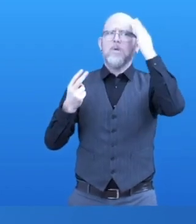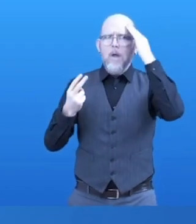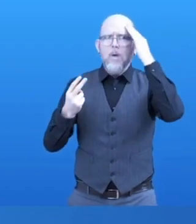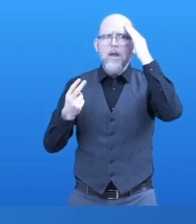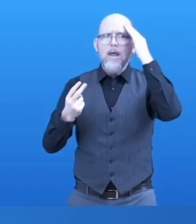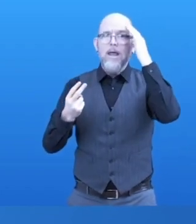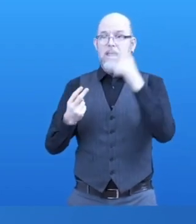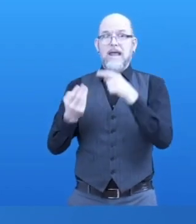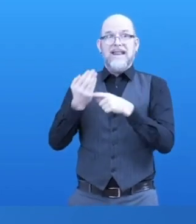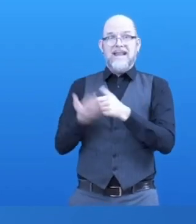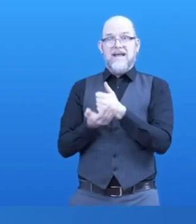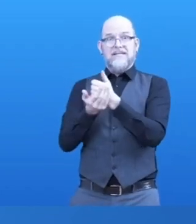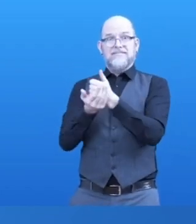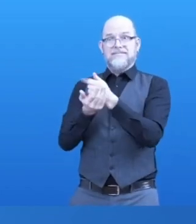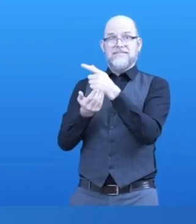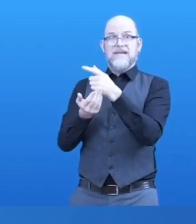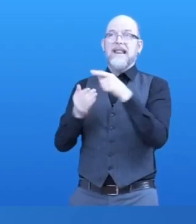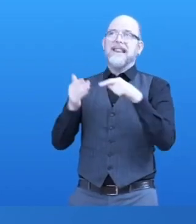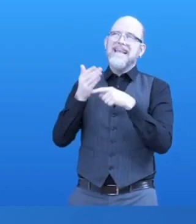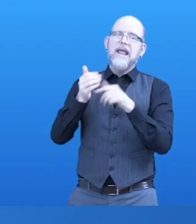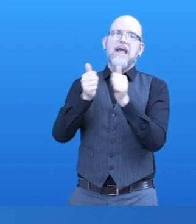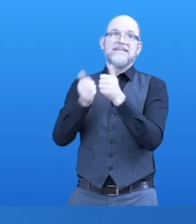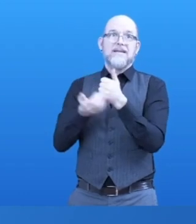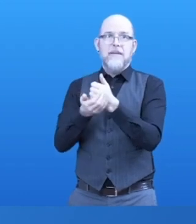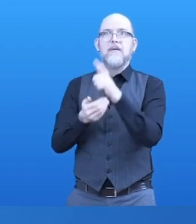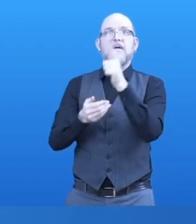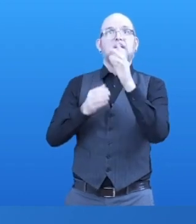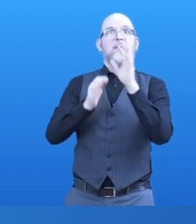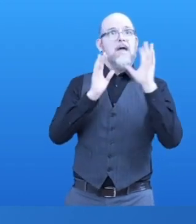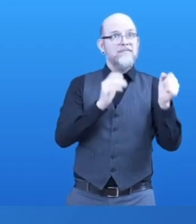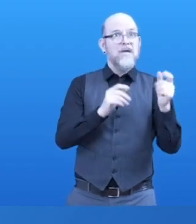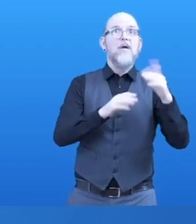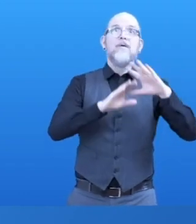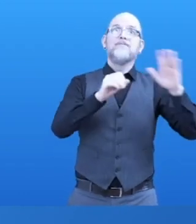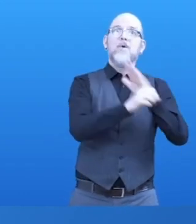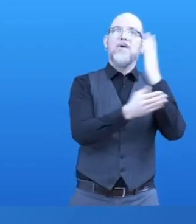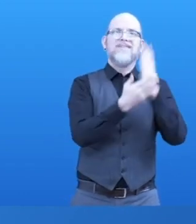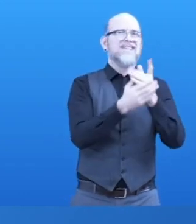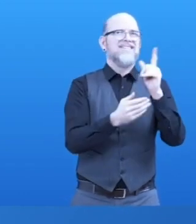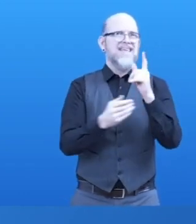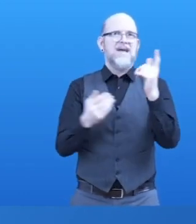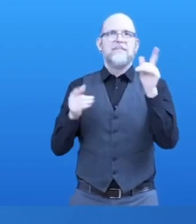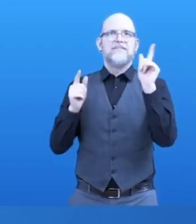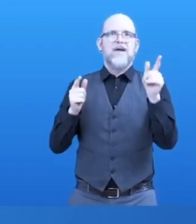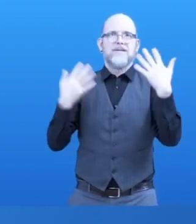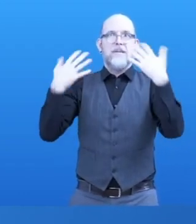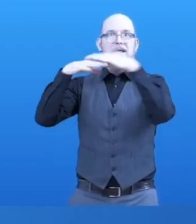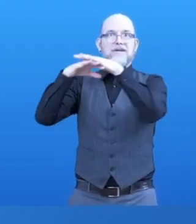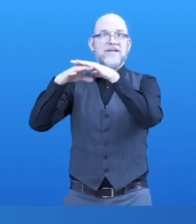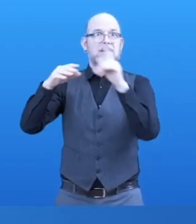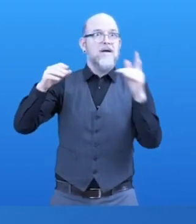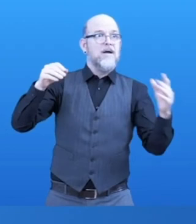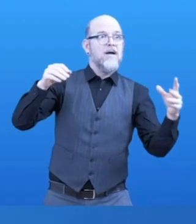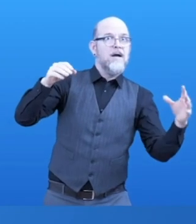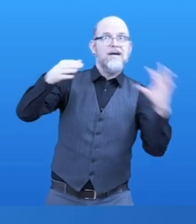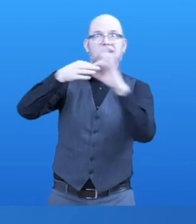We have seen a great work in digital inclusion in various countries, and through organizations such as the IAAP. And right here